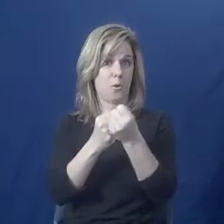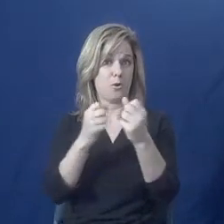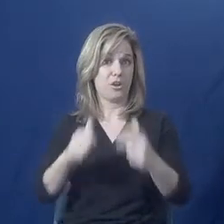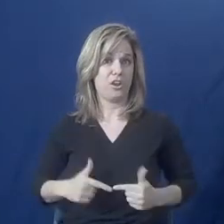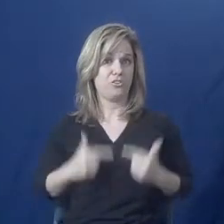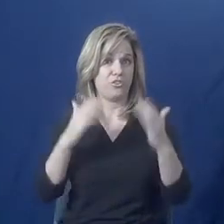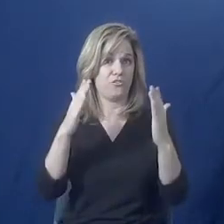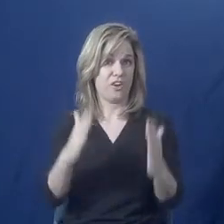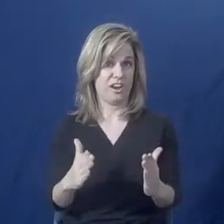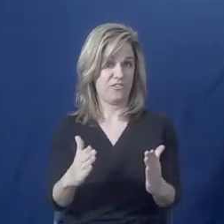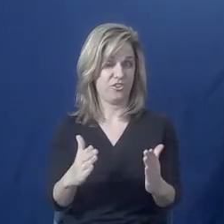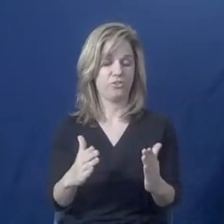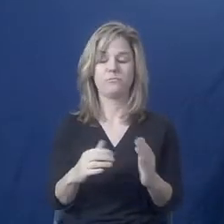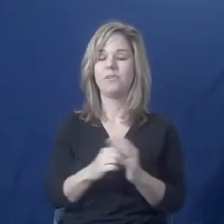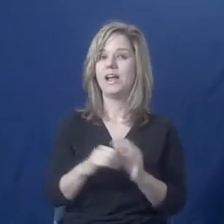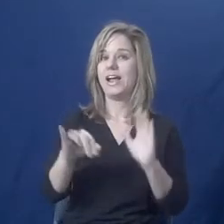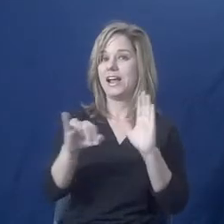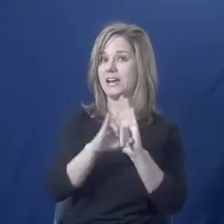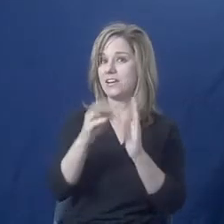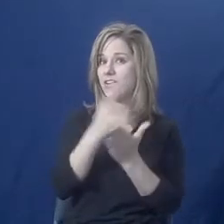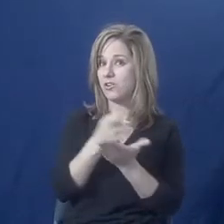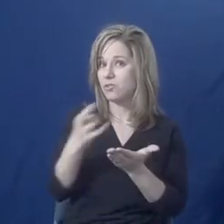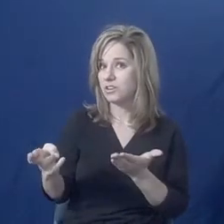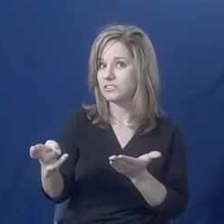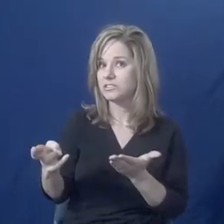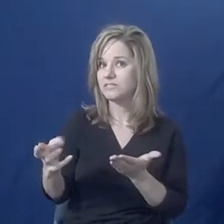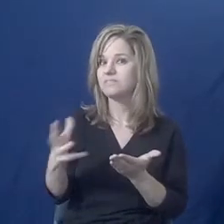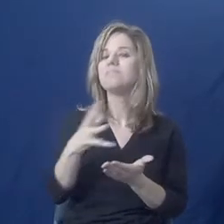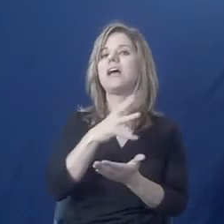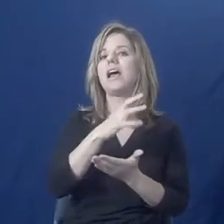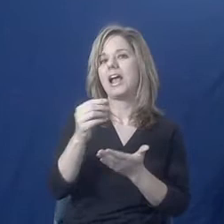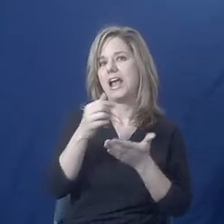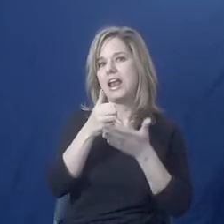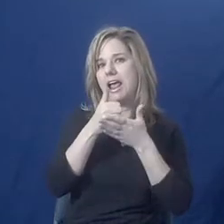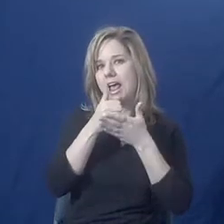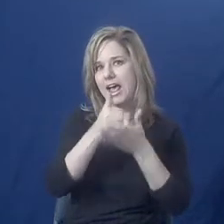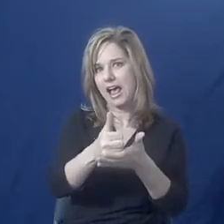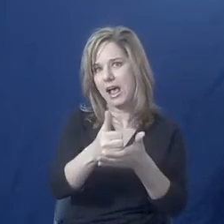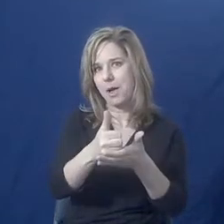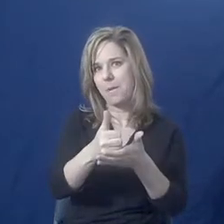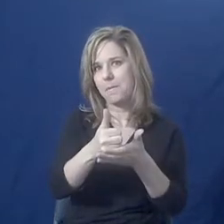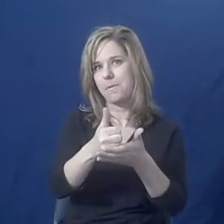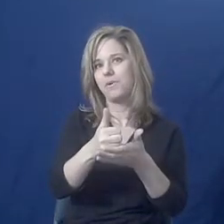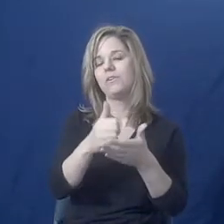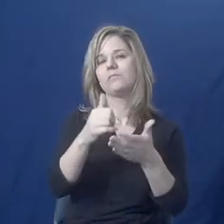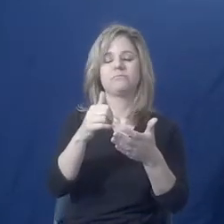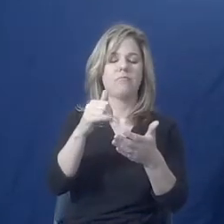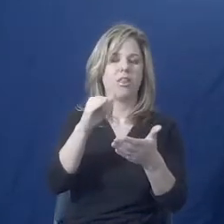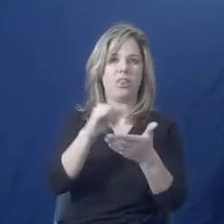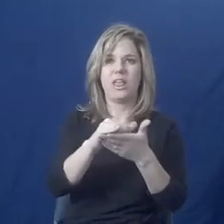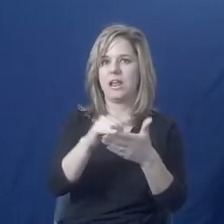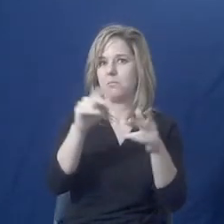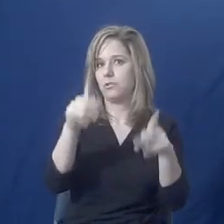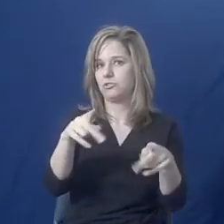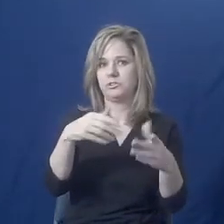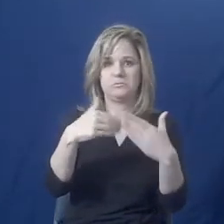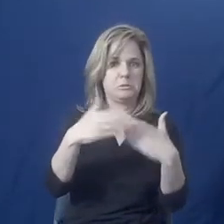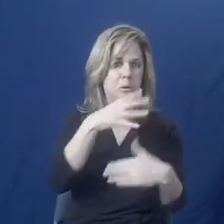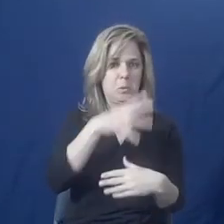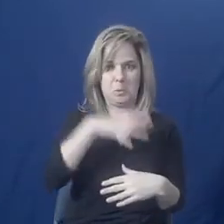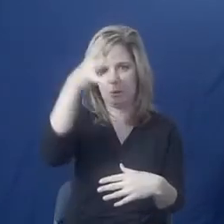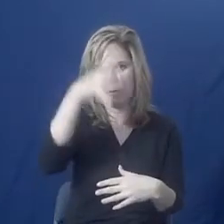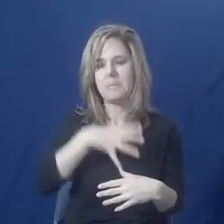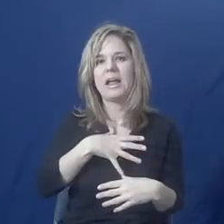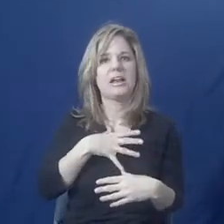survivor to identify resources and precautions that will help him or her avoid re